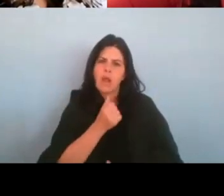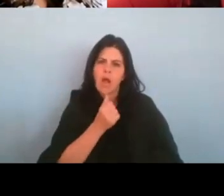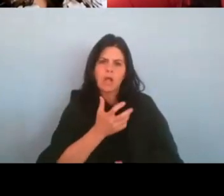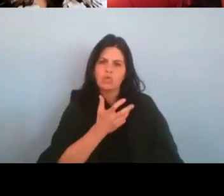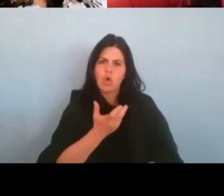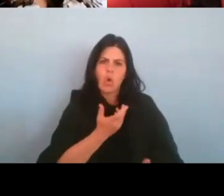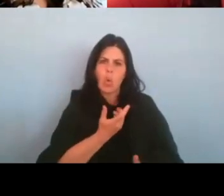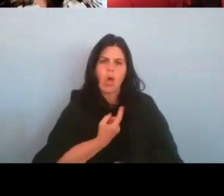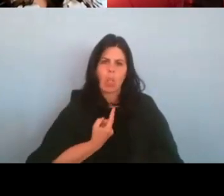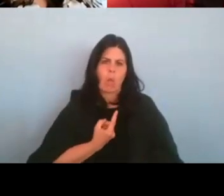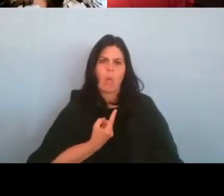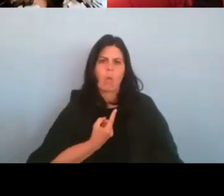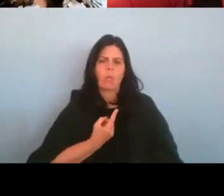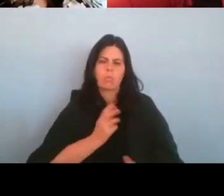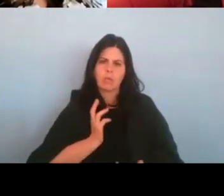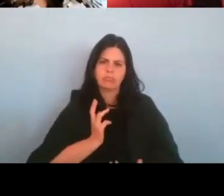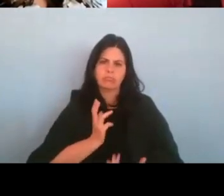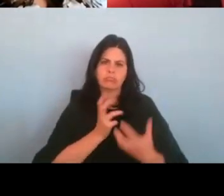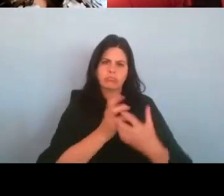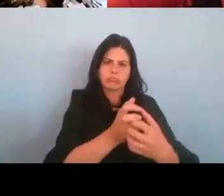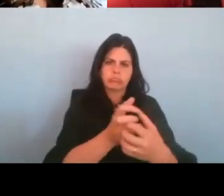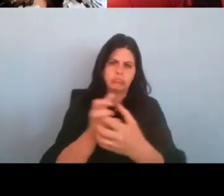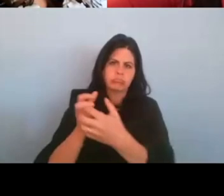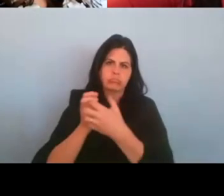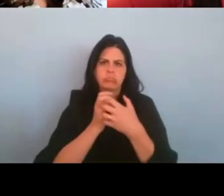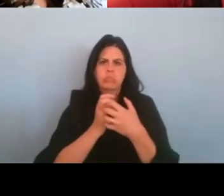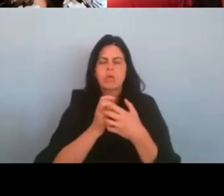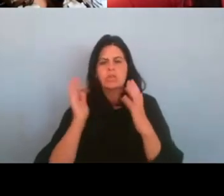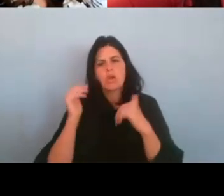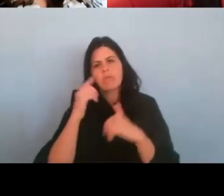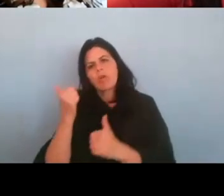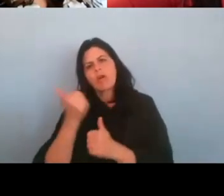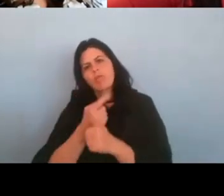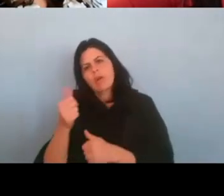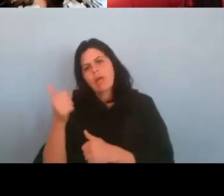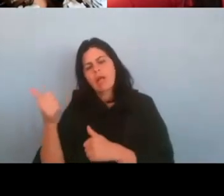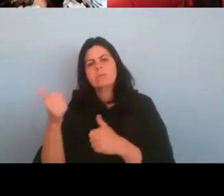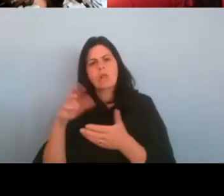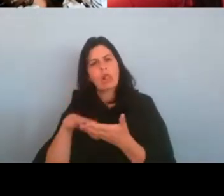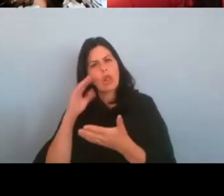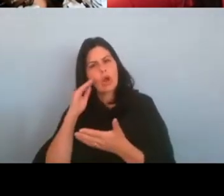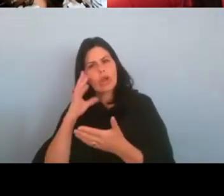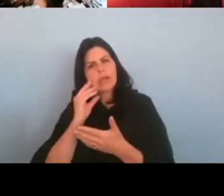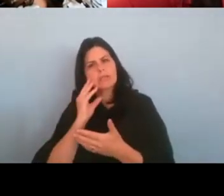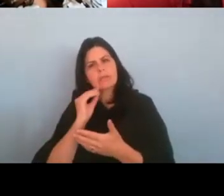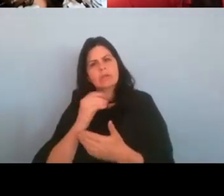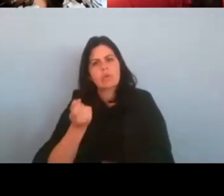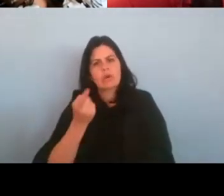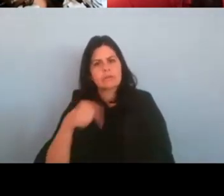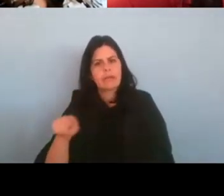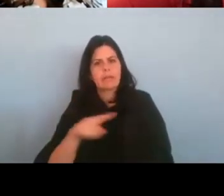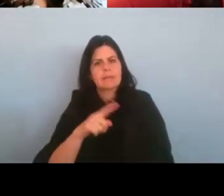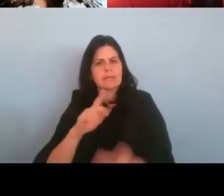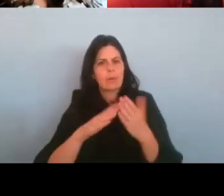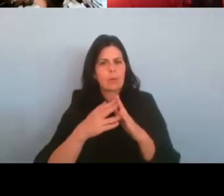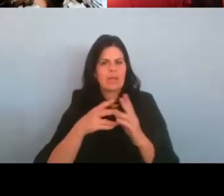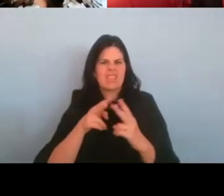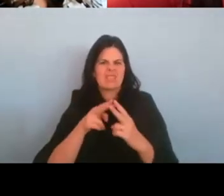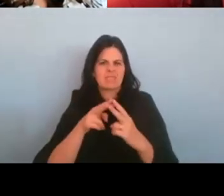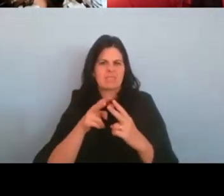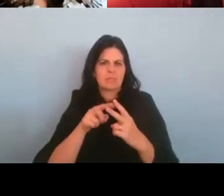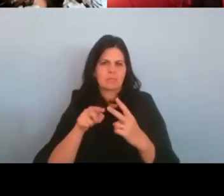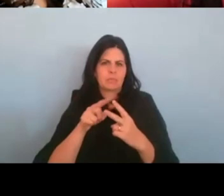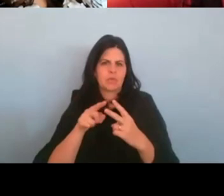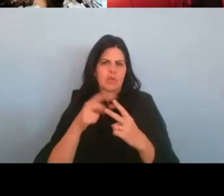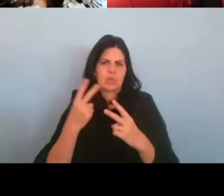everyone else, it's, I hope it's a learning experience for them to understand these two communities a little bit better. Um, and